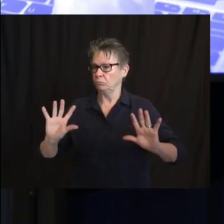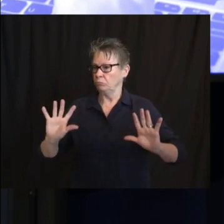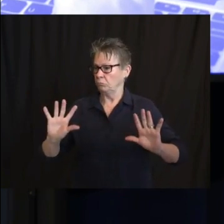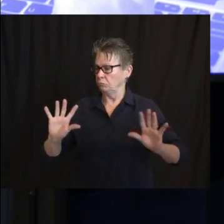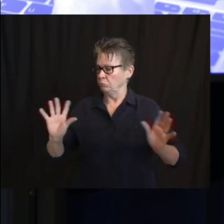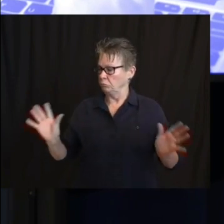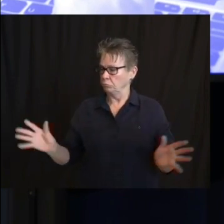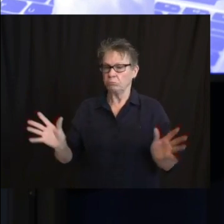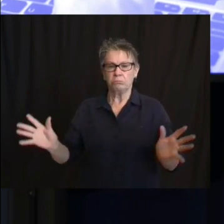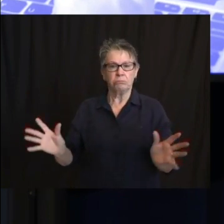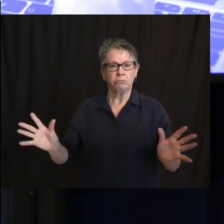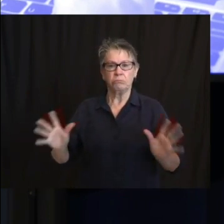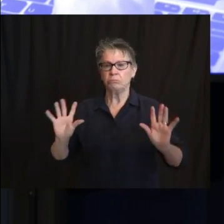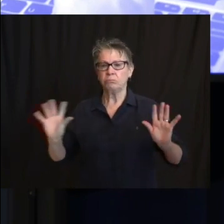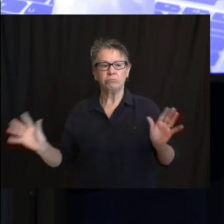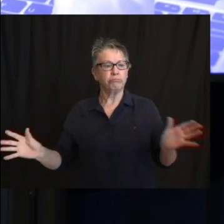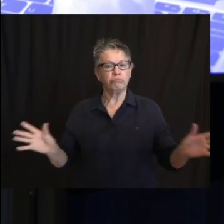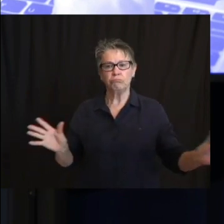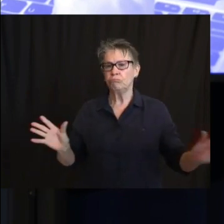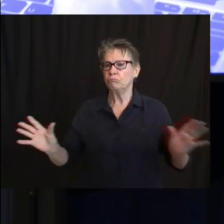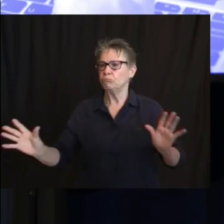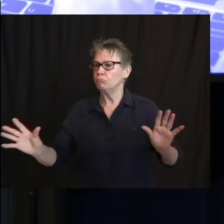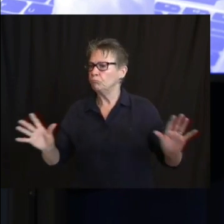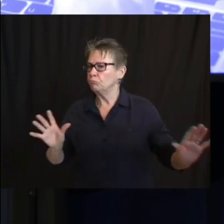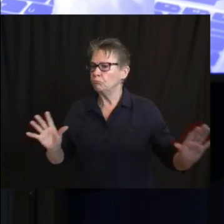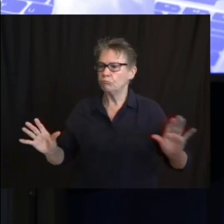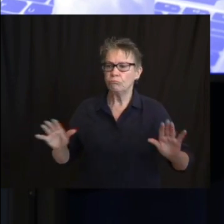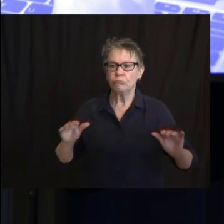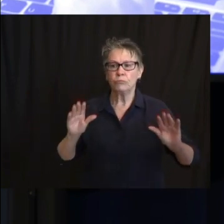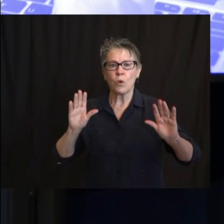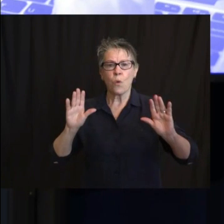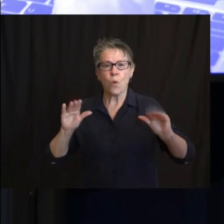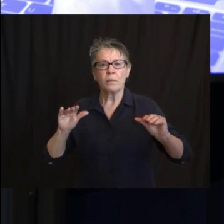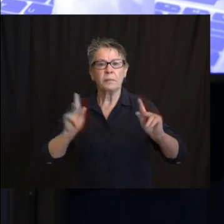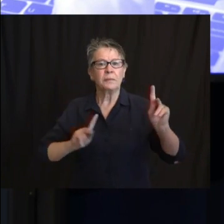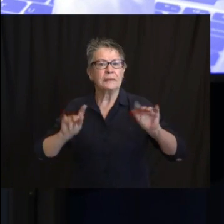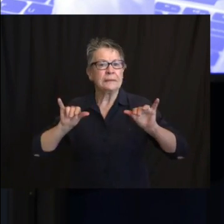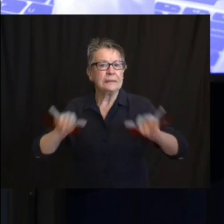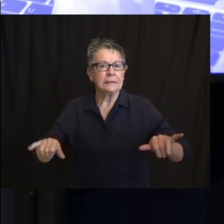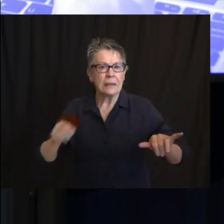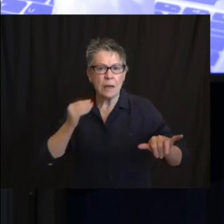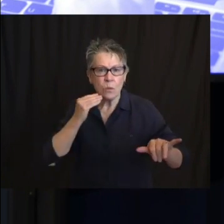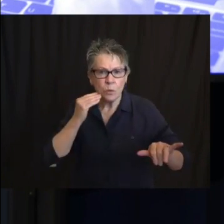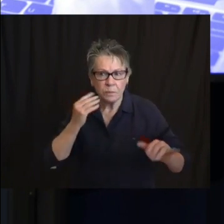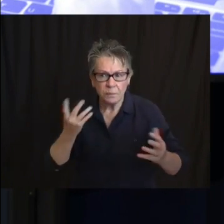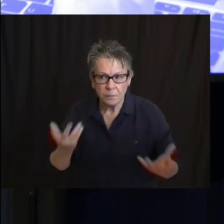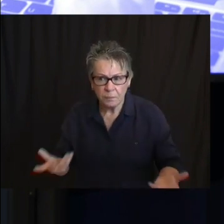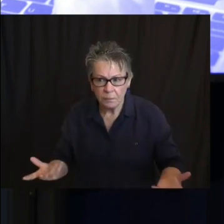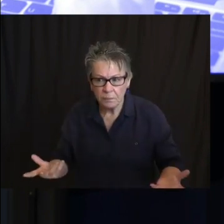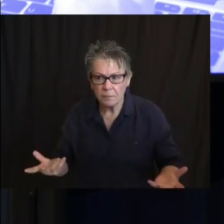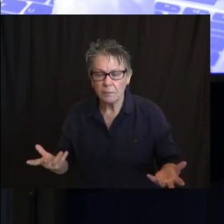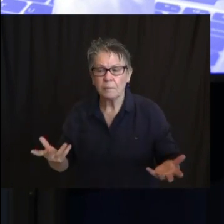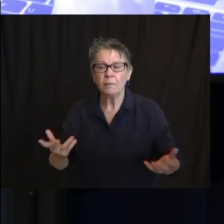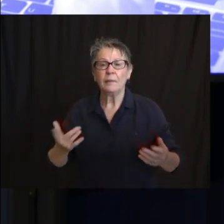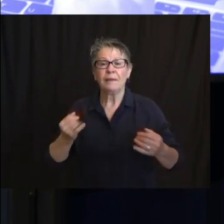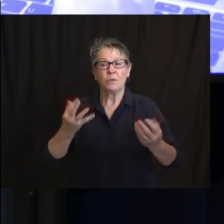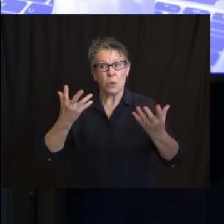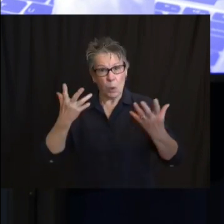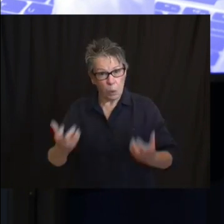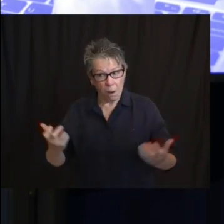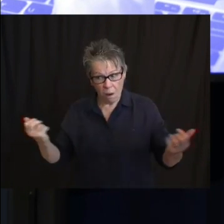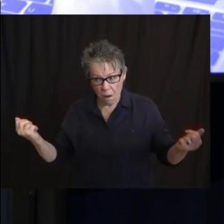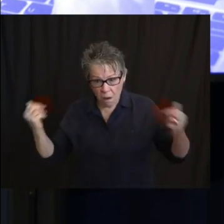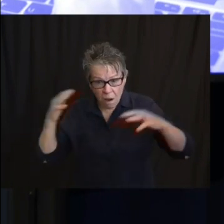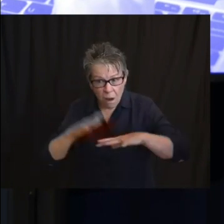although we would hope that people would stay home in this instance if they come out and are peaceful, the discretion of law